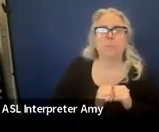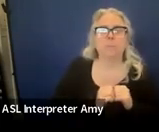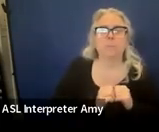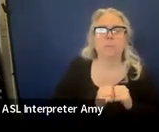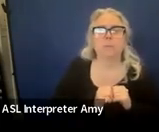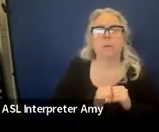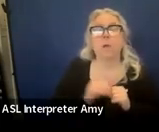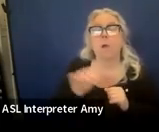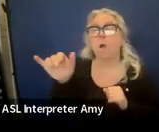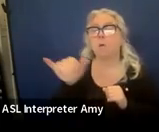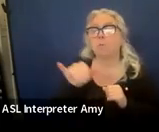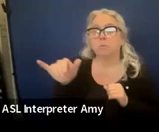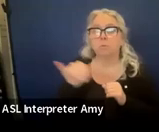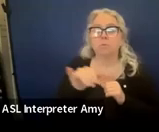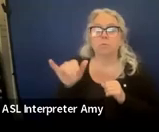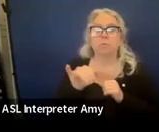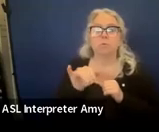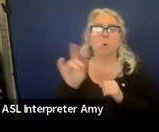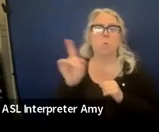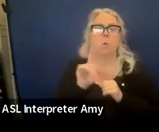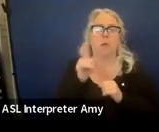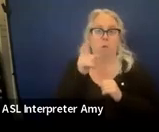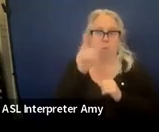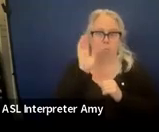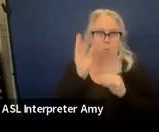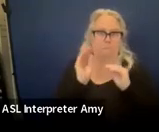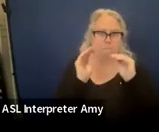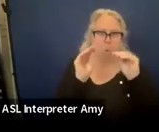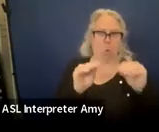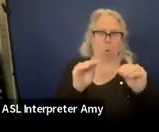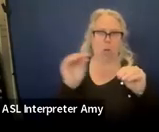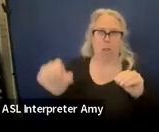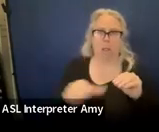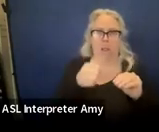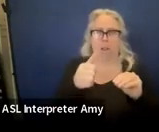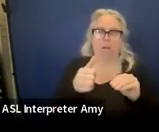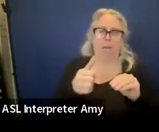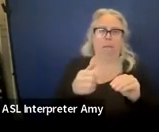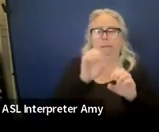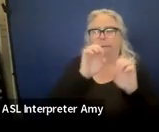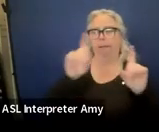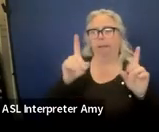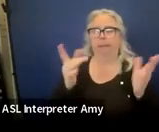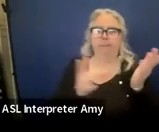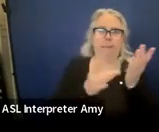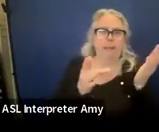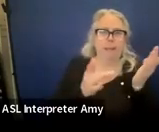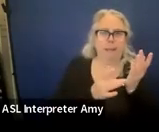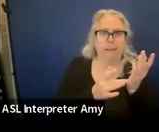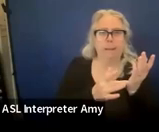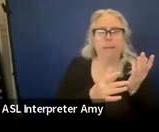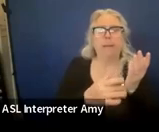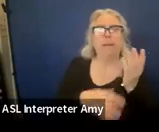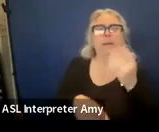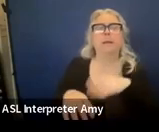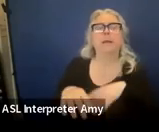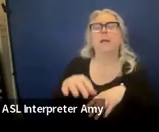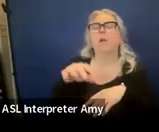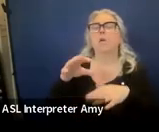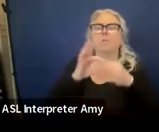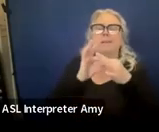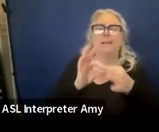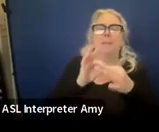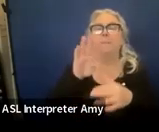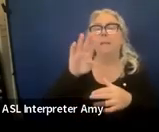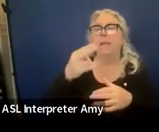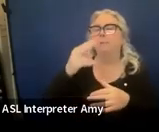And then also, this is where you would put any ed techs, BHPs, related service assistants that are